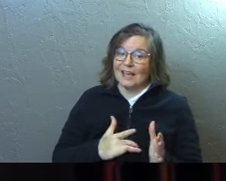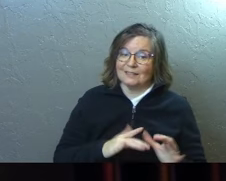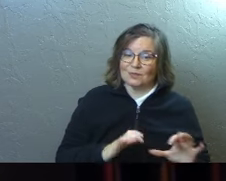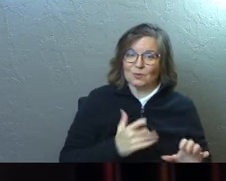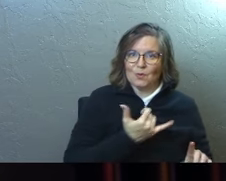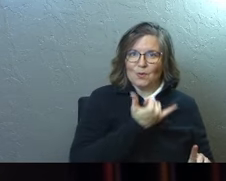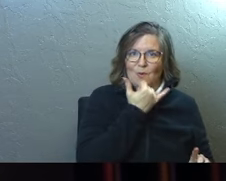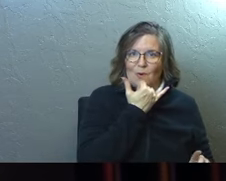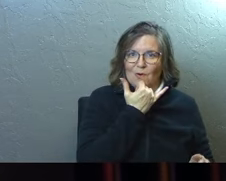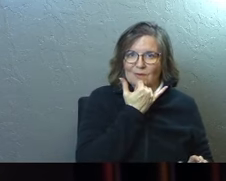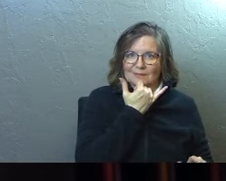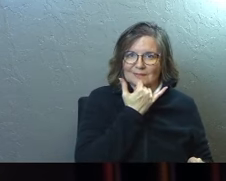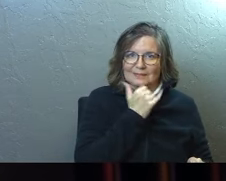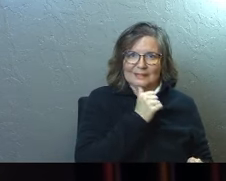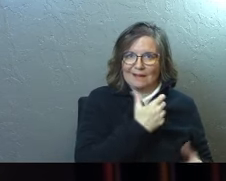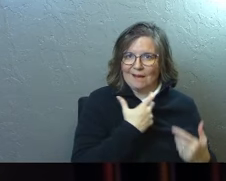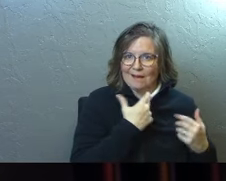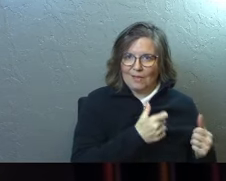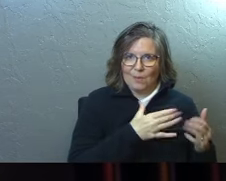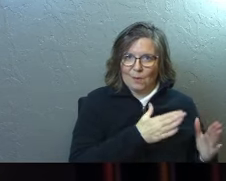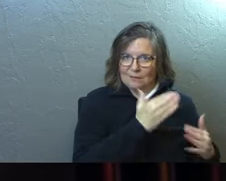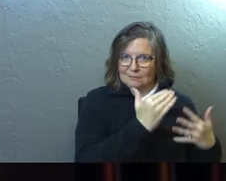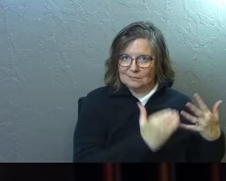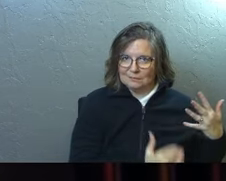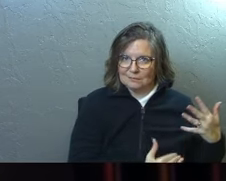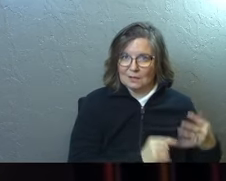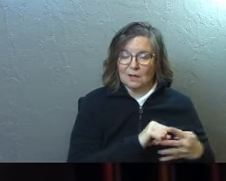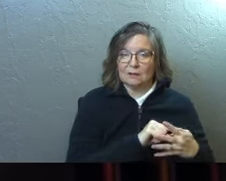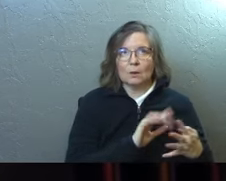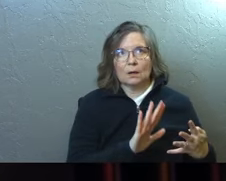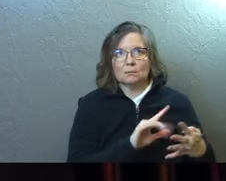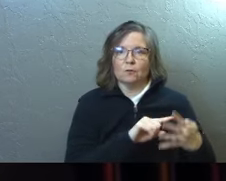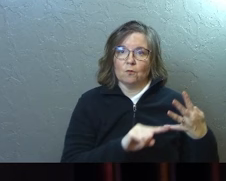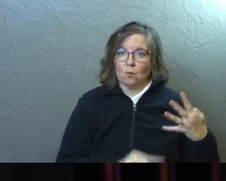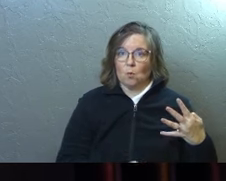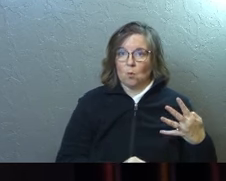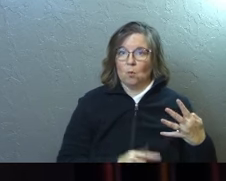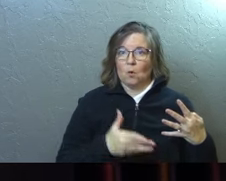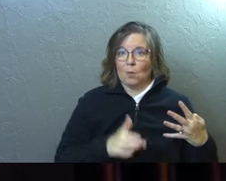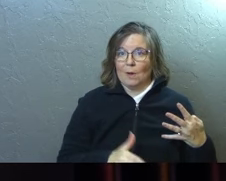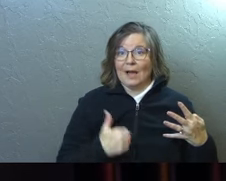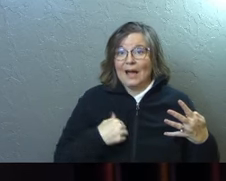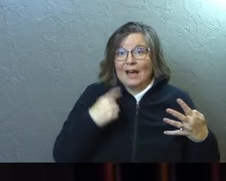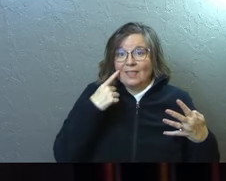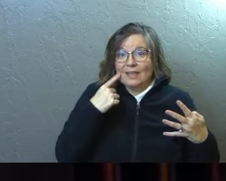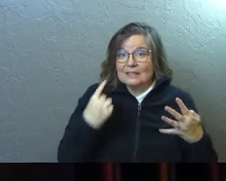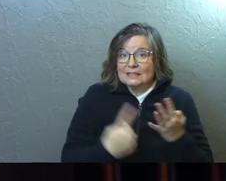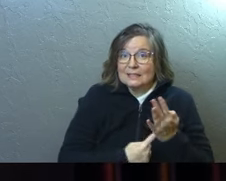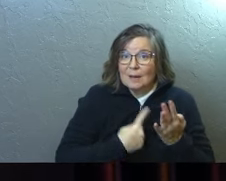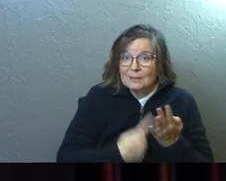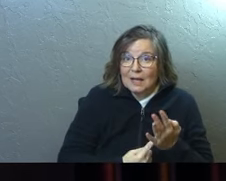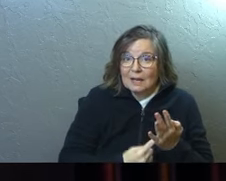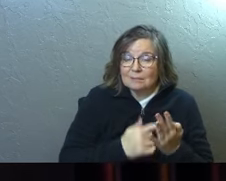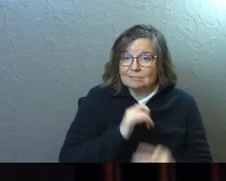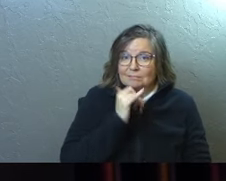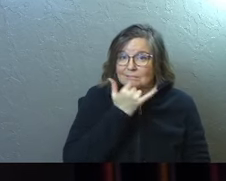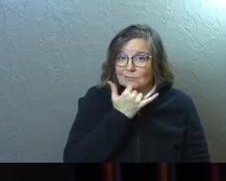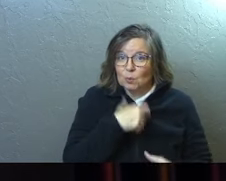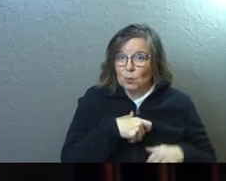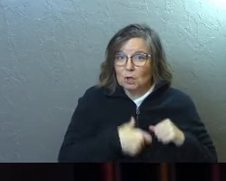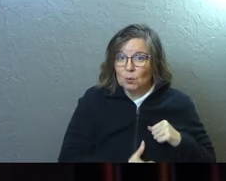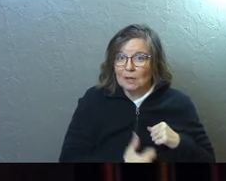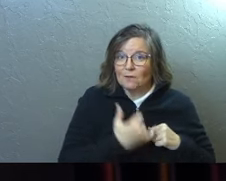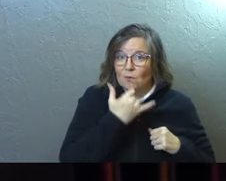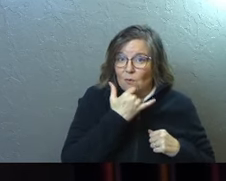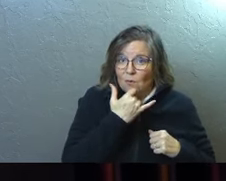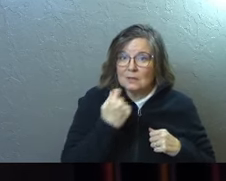in an unhealthy way. So there's four ways I think that we sometimes do grieving